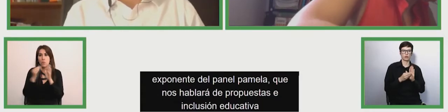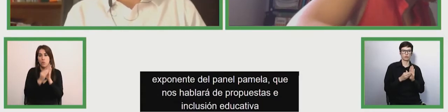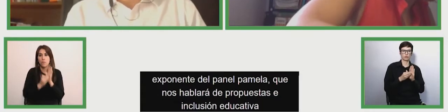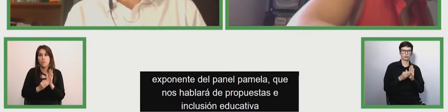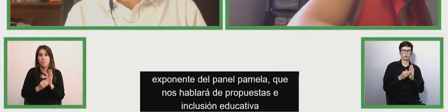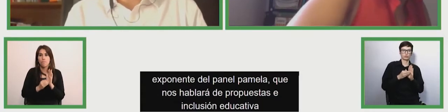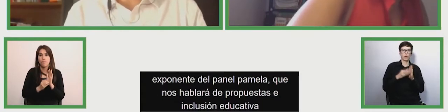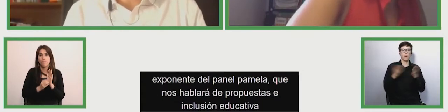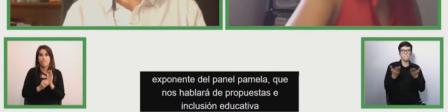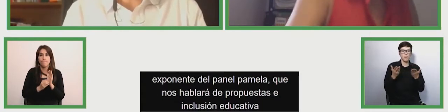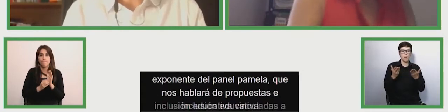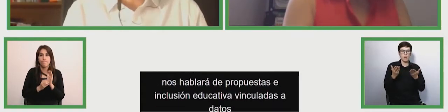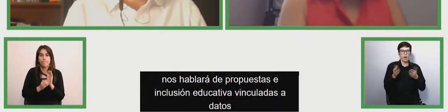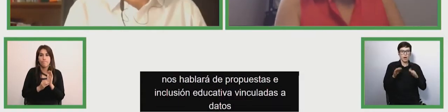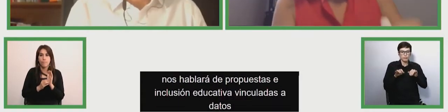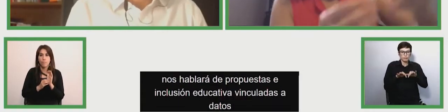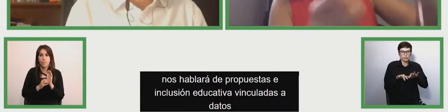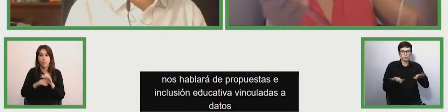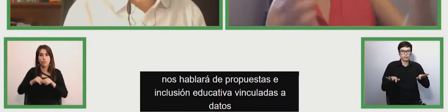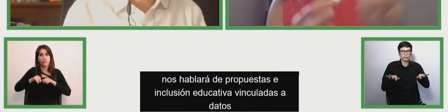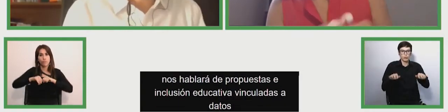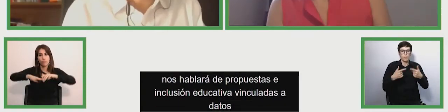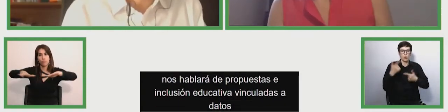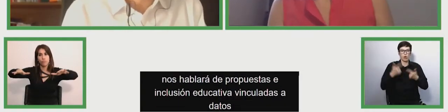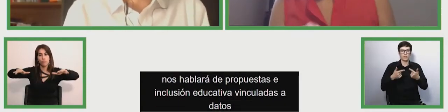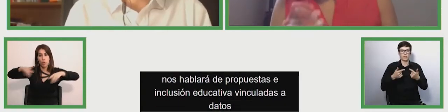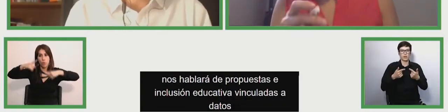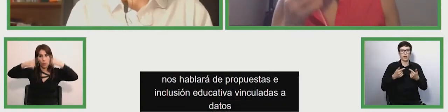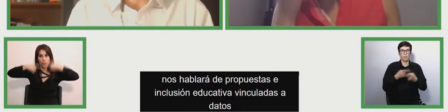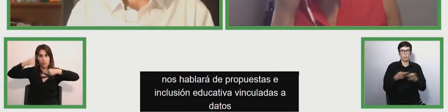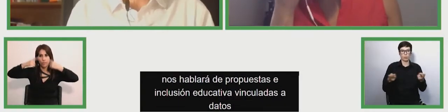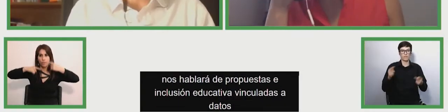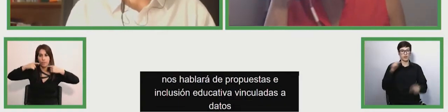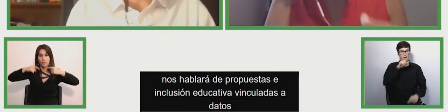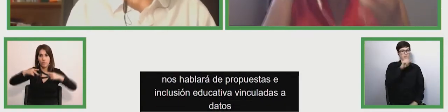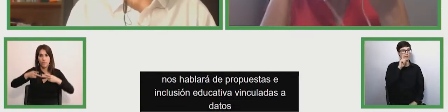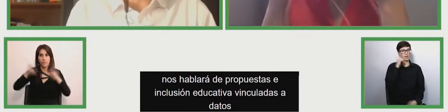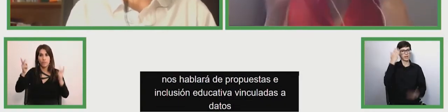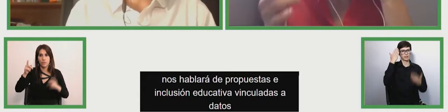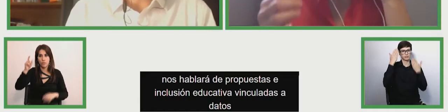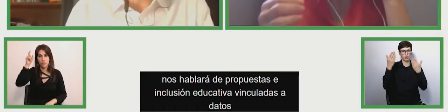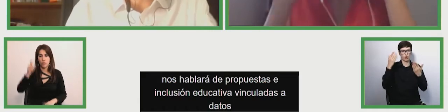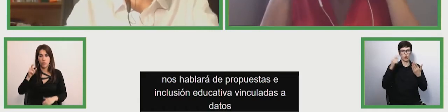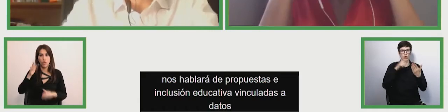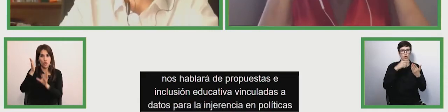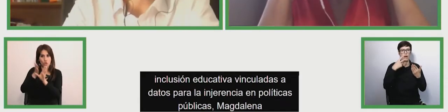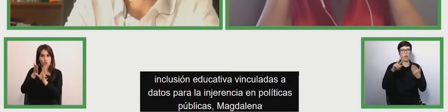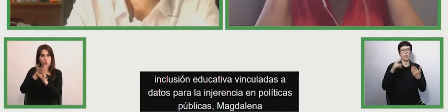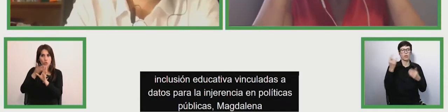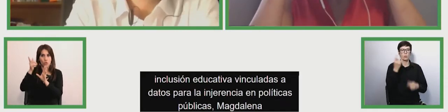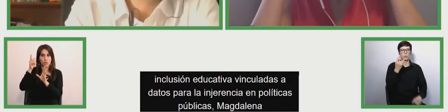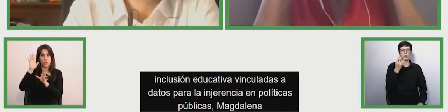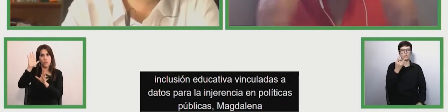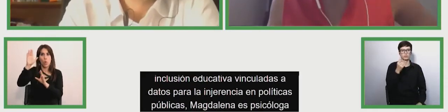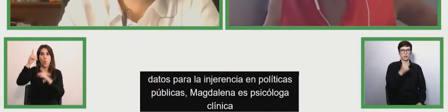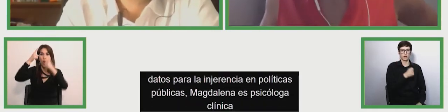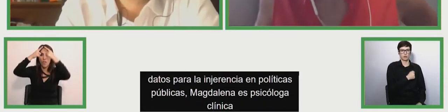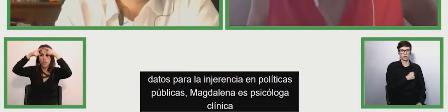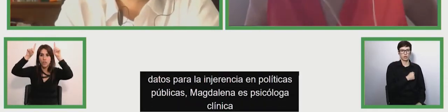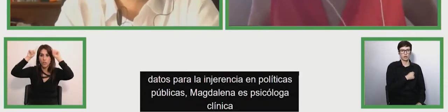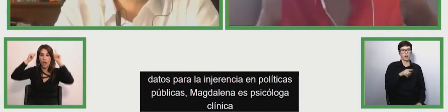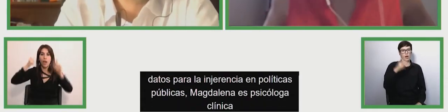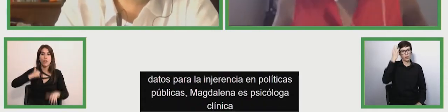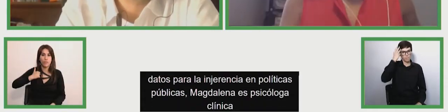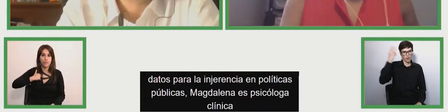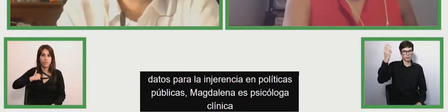in order to affect public policies magdalena is a clinical psychologist for the umses university masters in integration